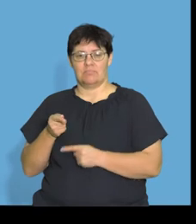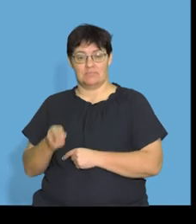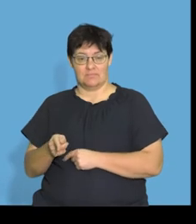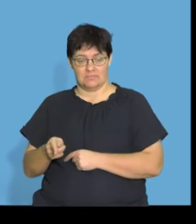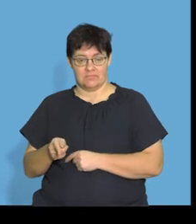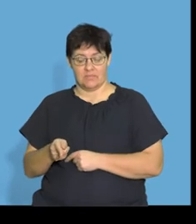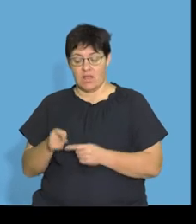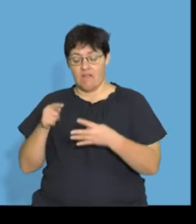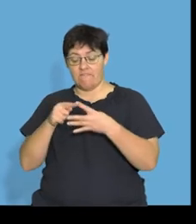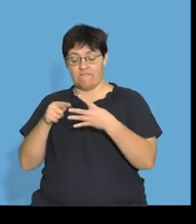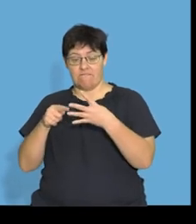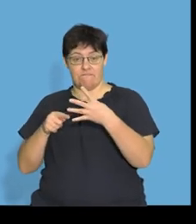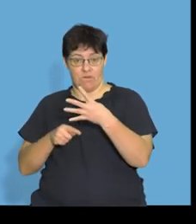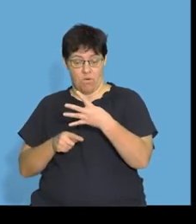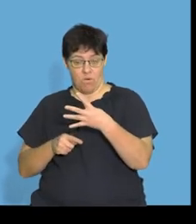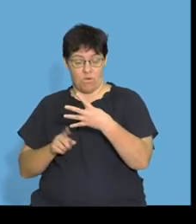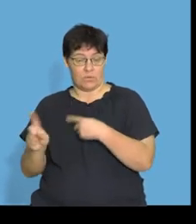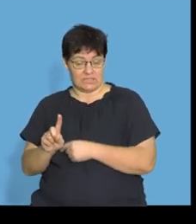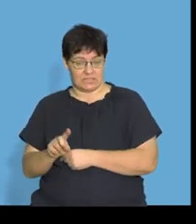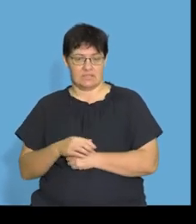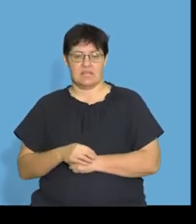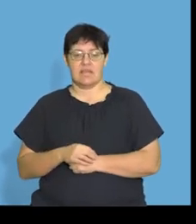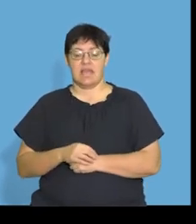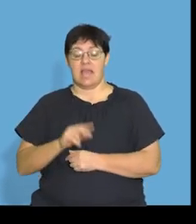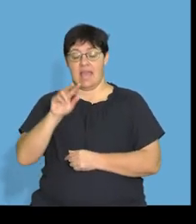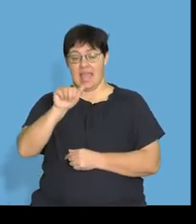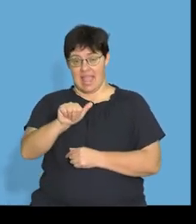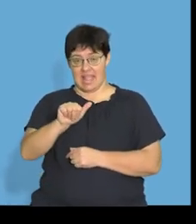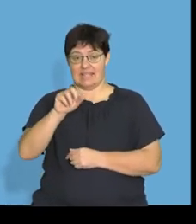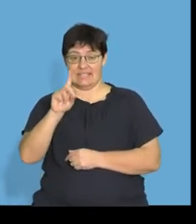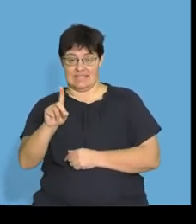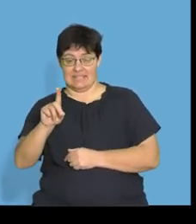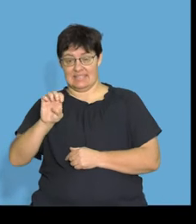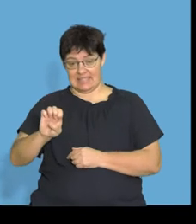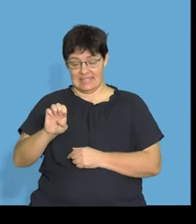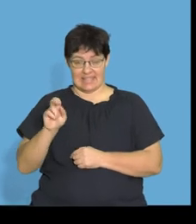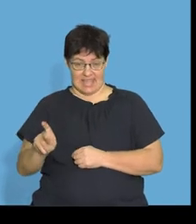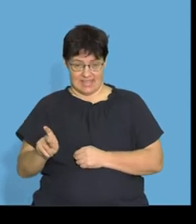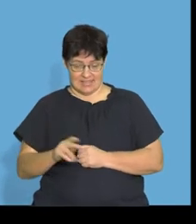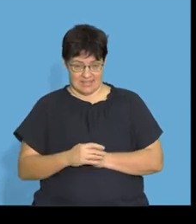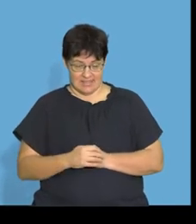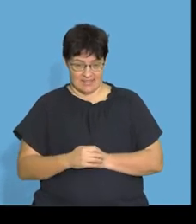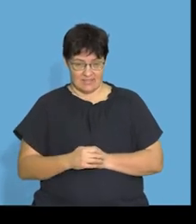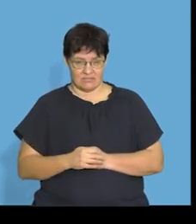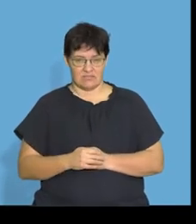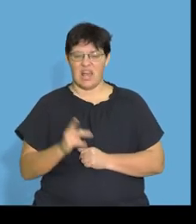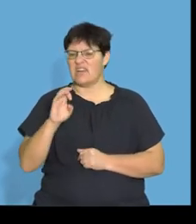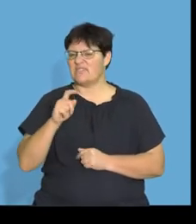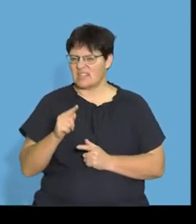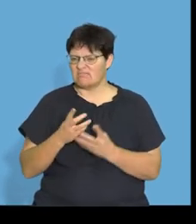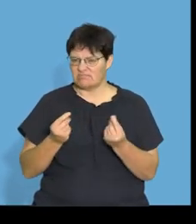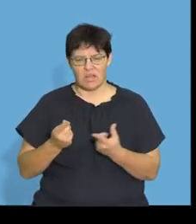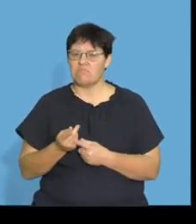And the four vitamins that we are going to look at are vitamins A, D, E, and K. Fat soluble,